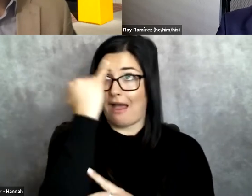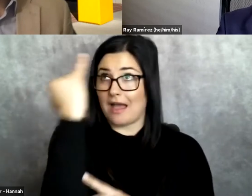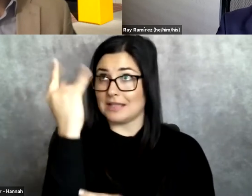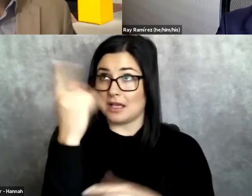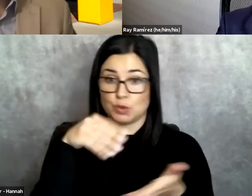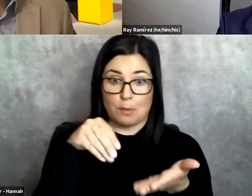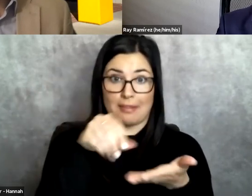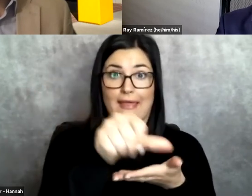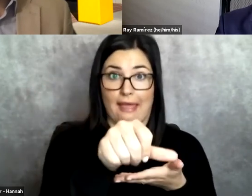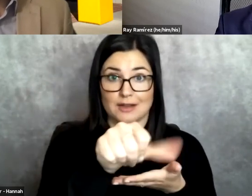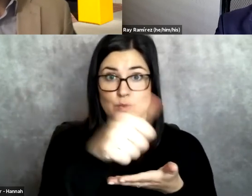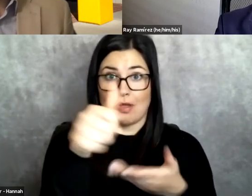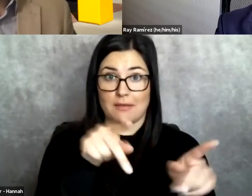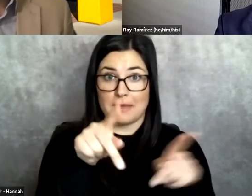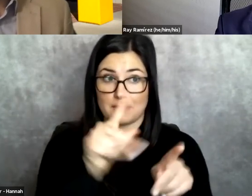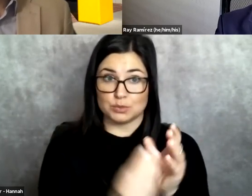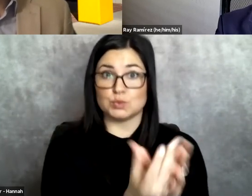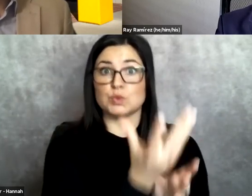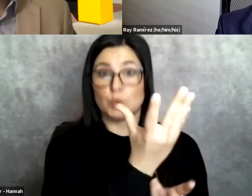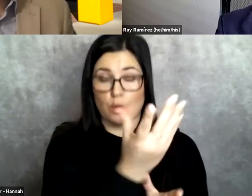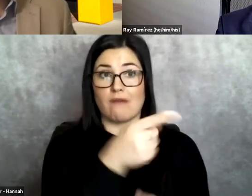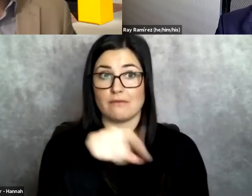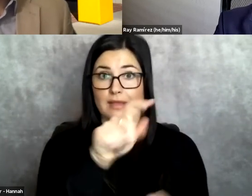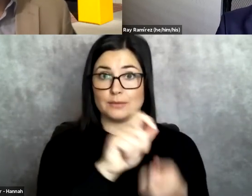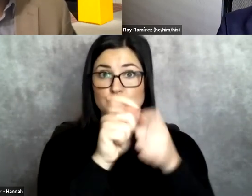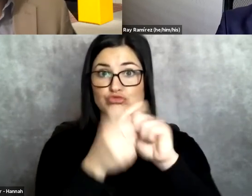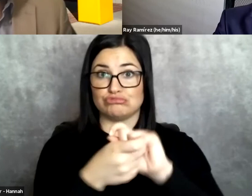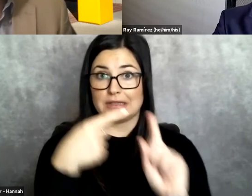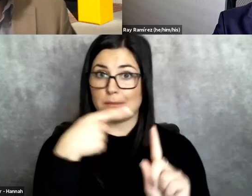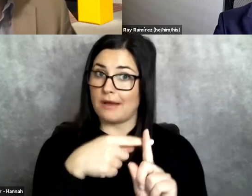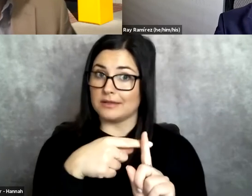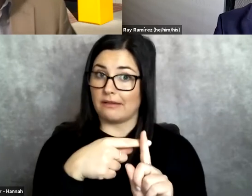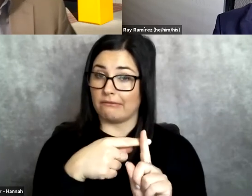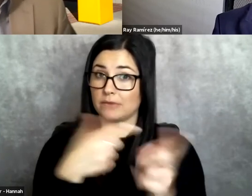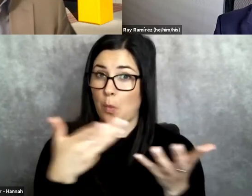to plant in others' minds that you believe can grow to change them in positive ways?